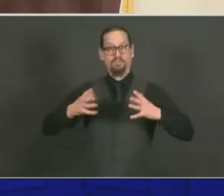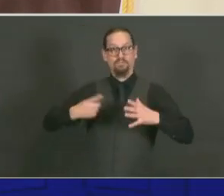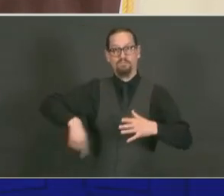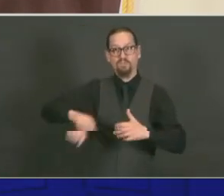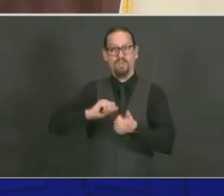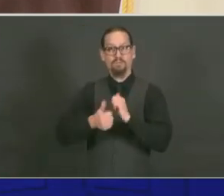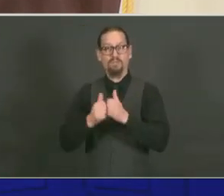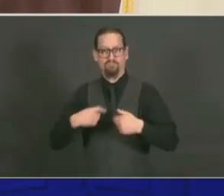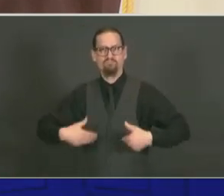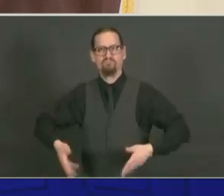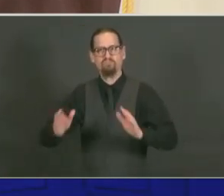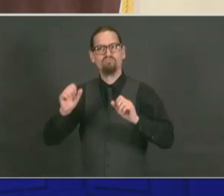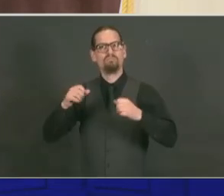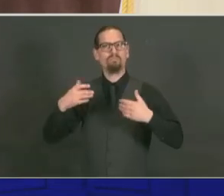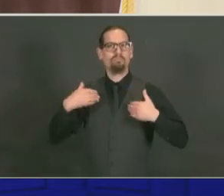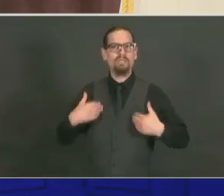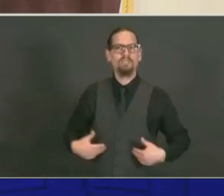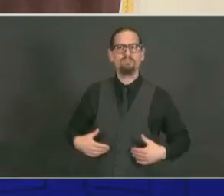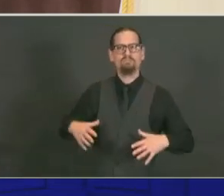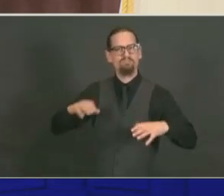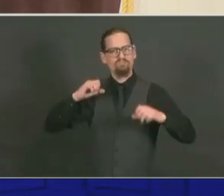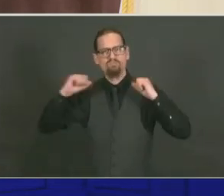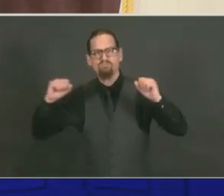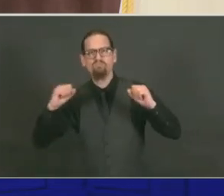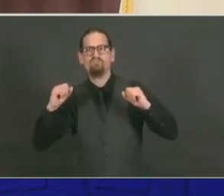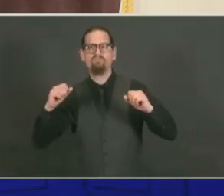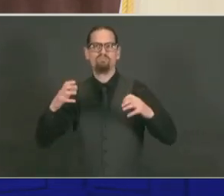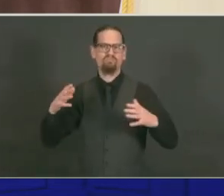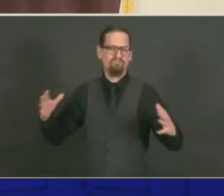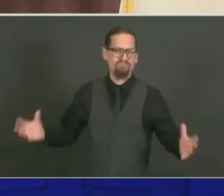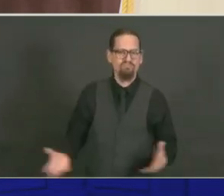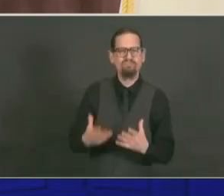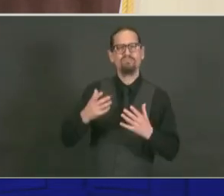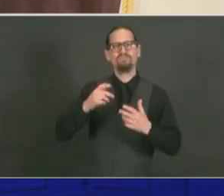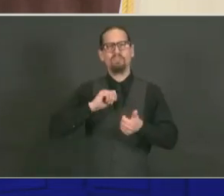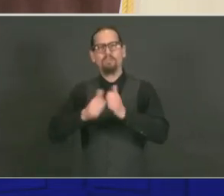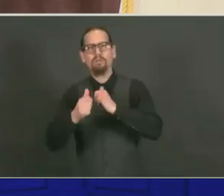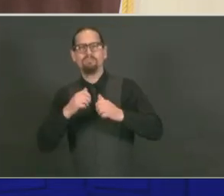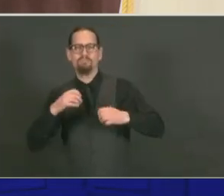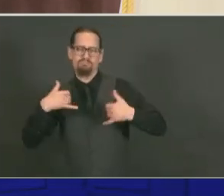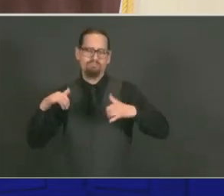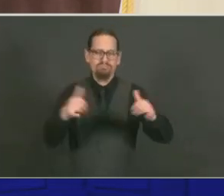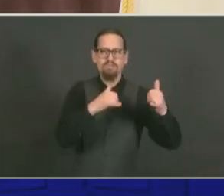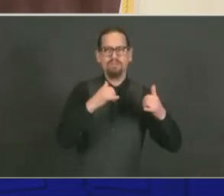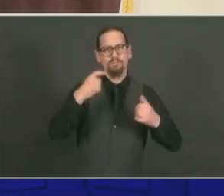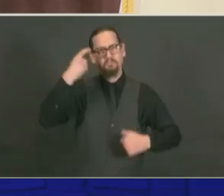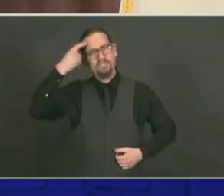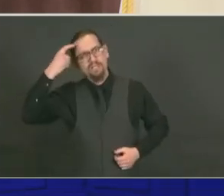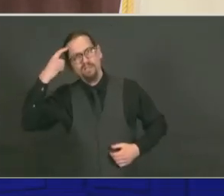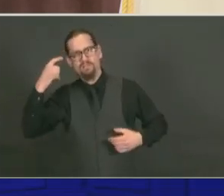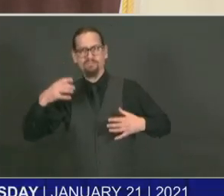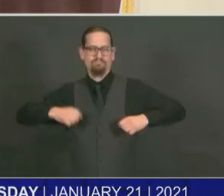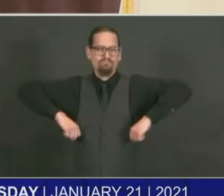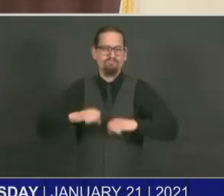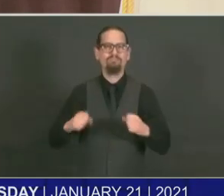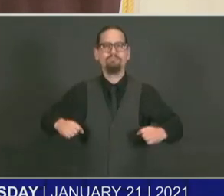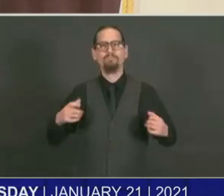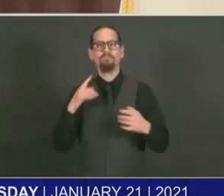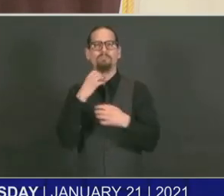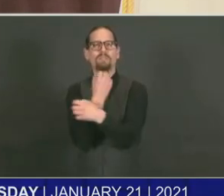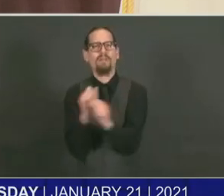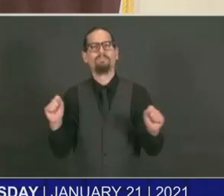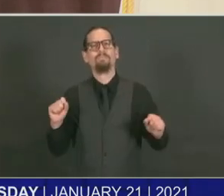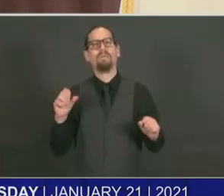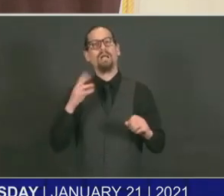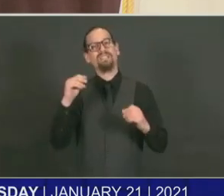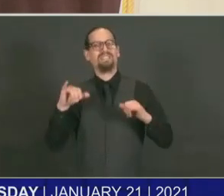wellness, getting together in a safe manner in a way that's healthy for our youth. So we want to strike